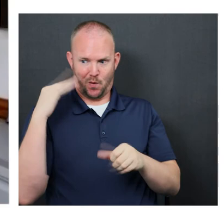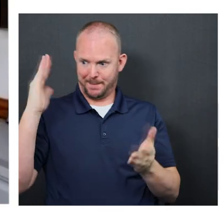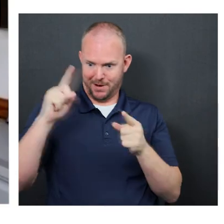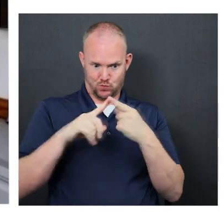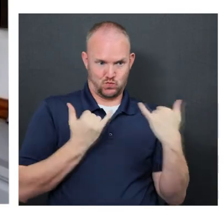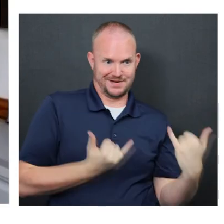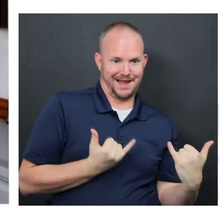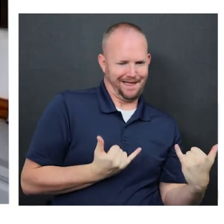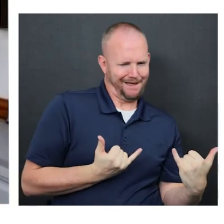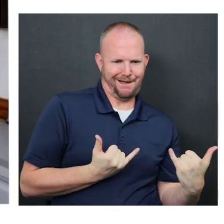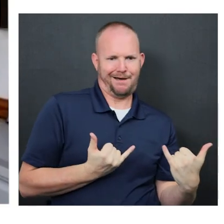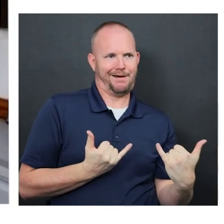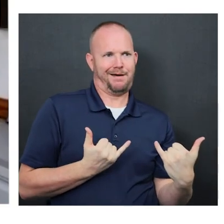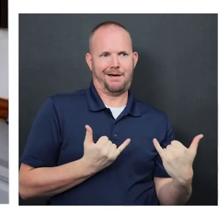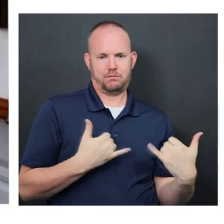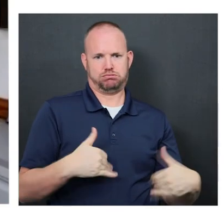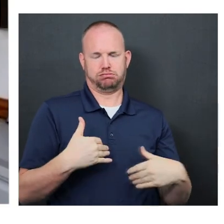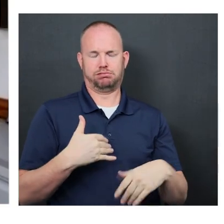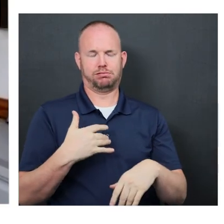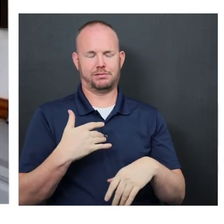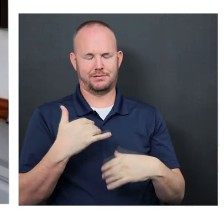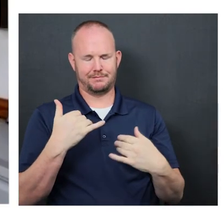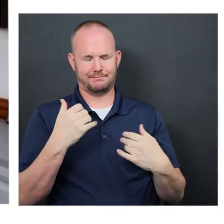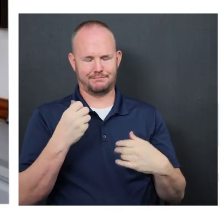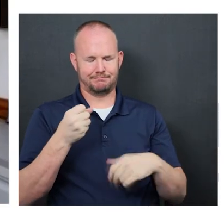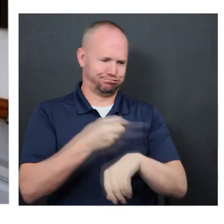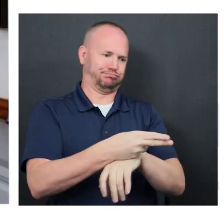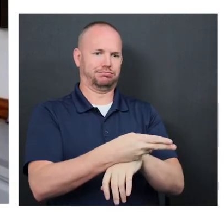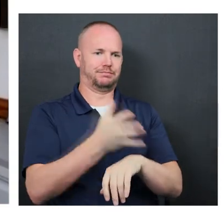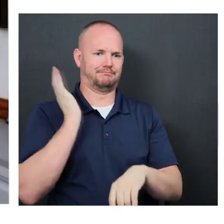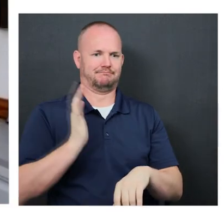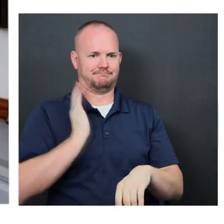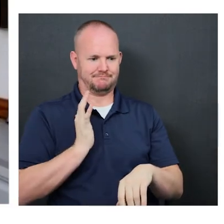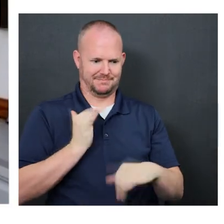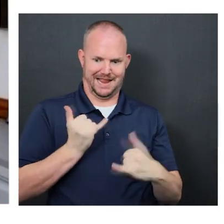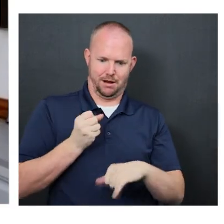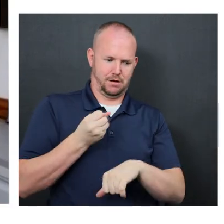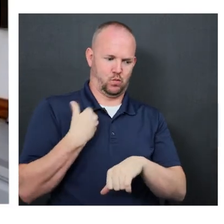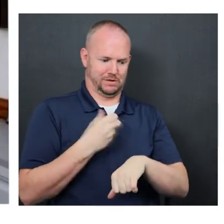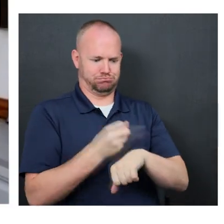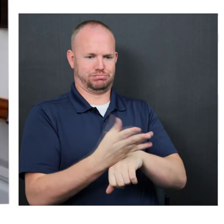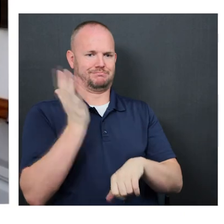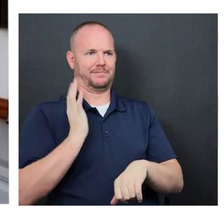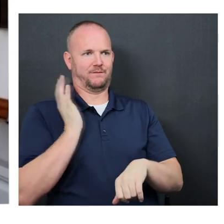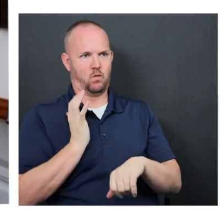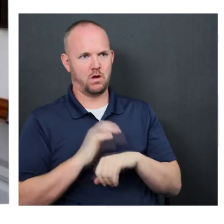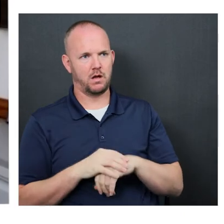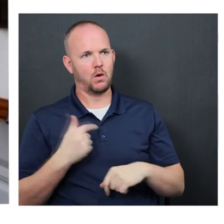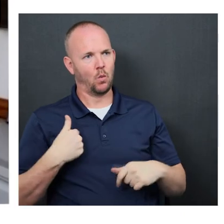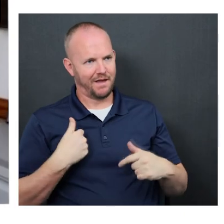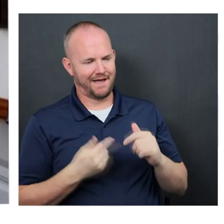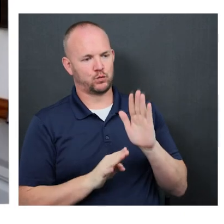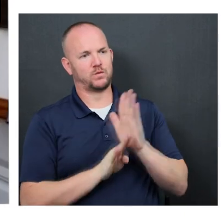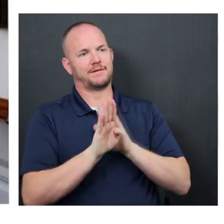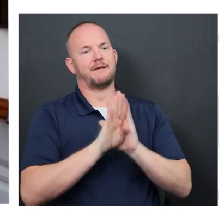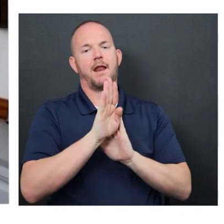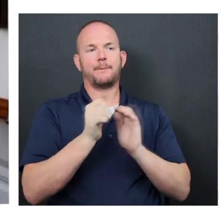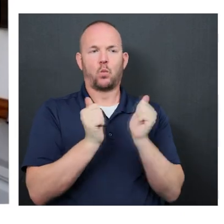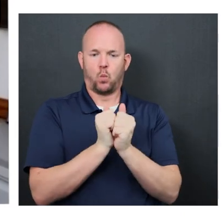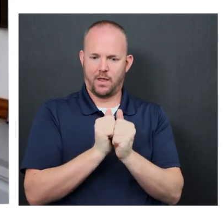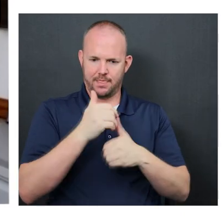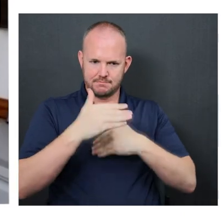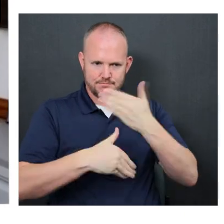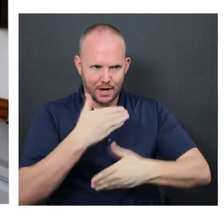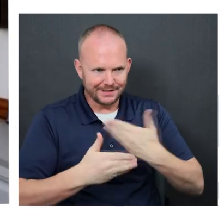today. Thank God. Right. So why should we stuck in the past? We've got to kind of develop with the progress